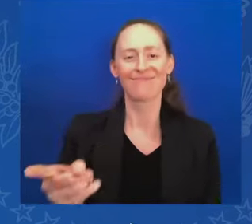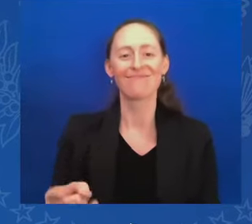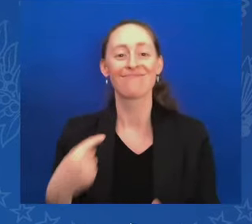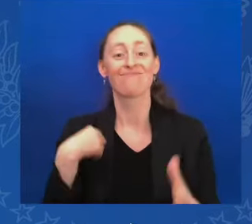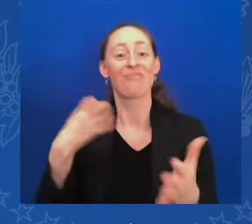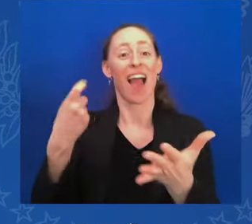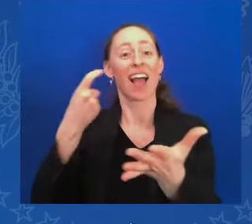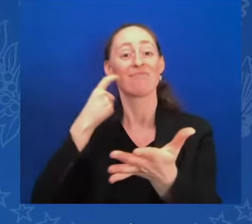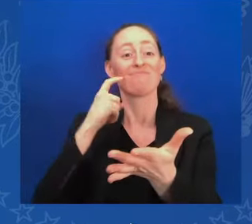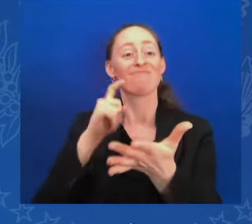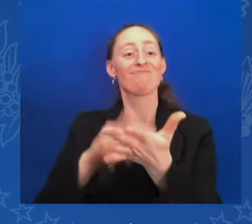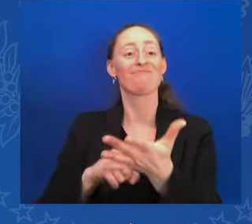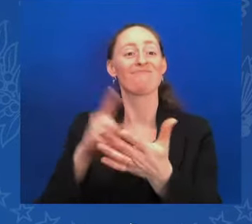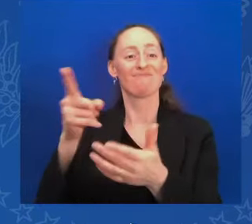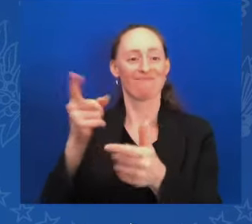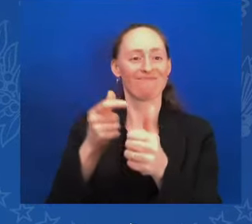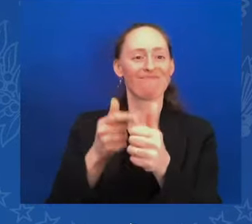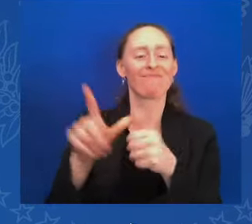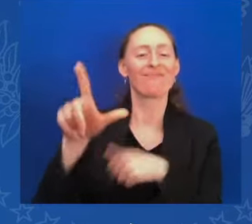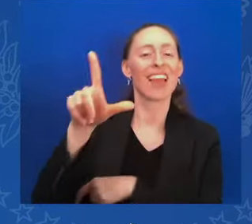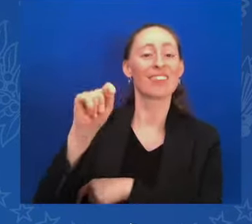the lieutenant governor of California.